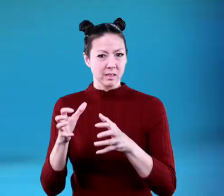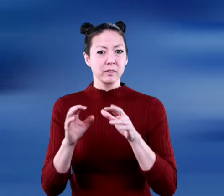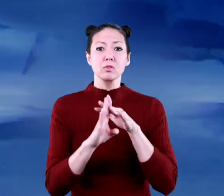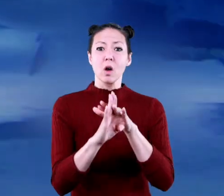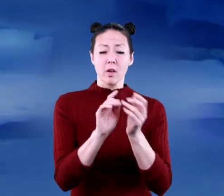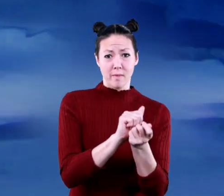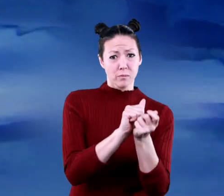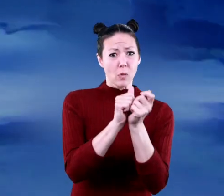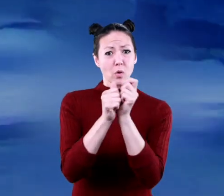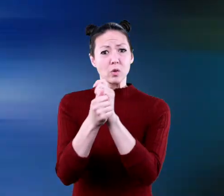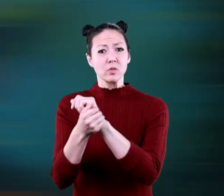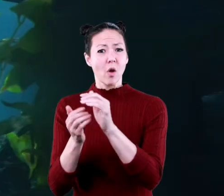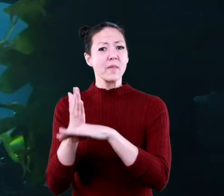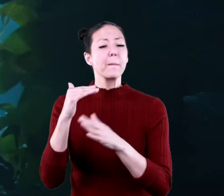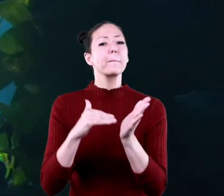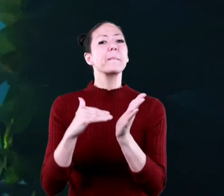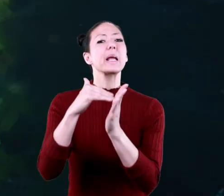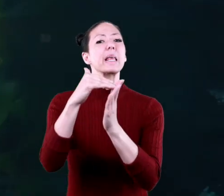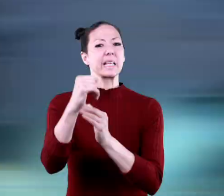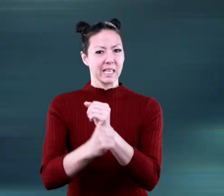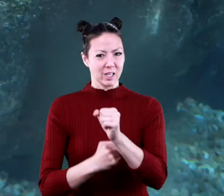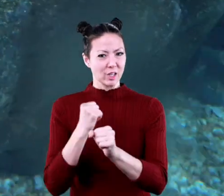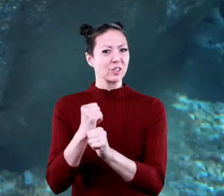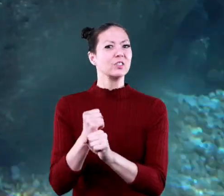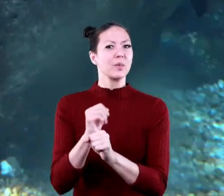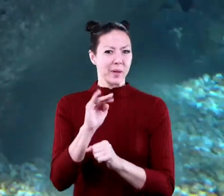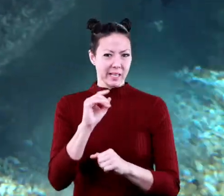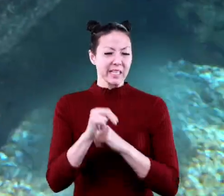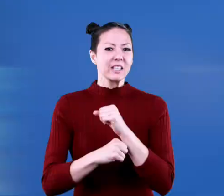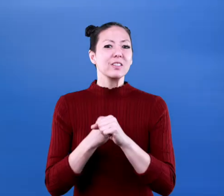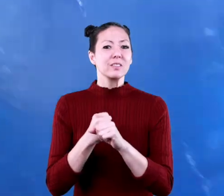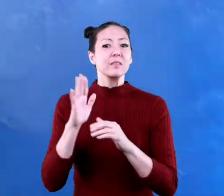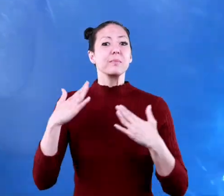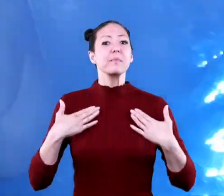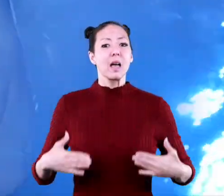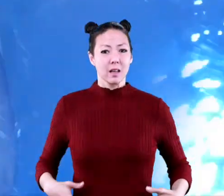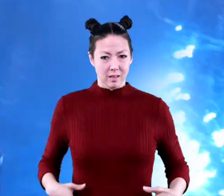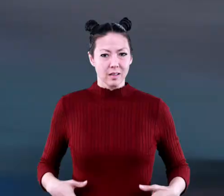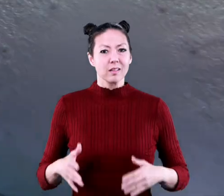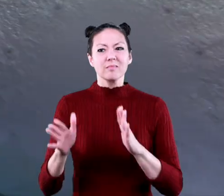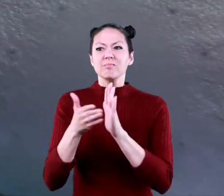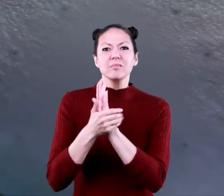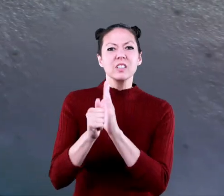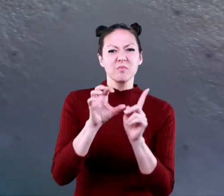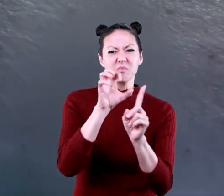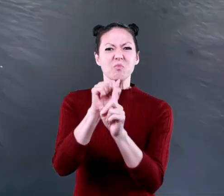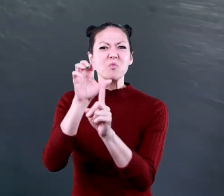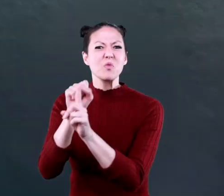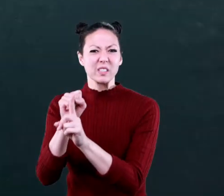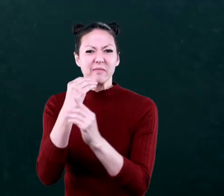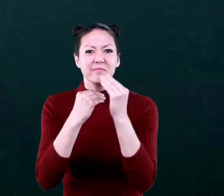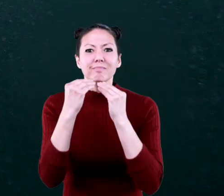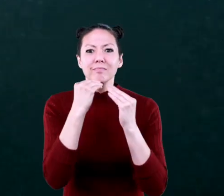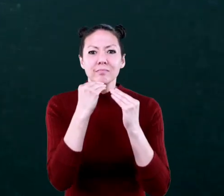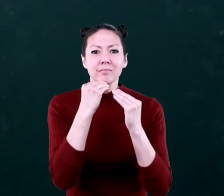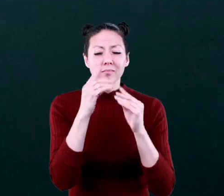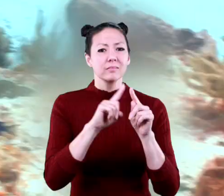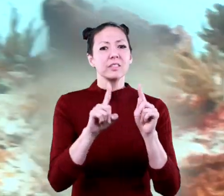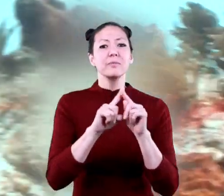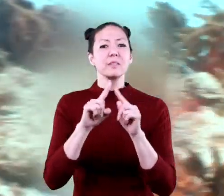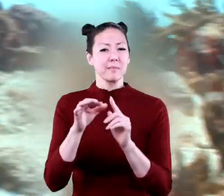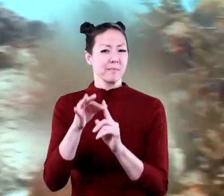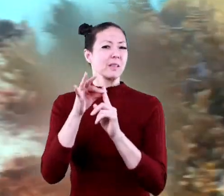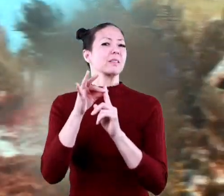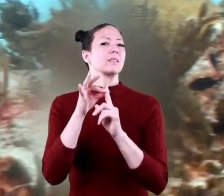evolved over millions of years to have bodies that make them skilled predators. There are many different